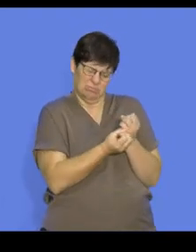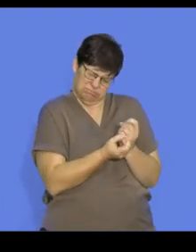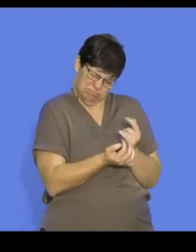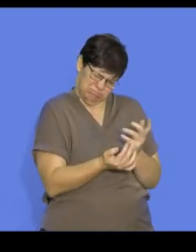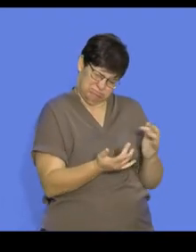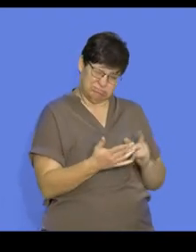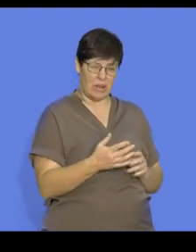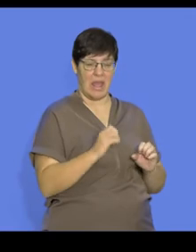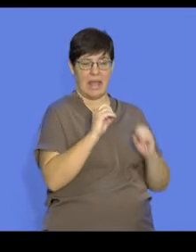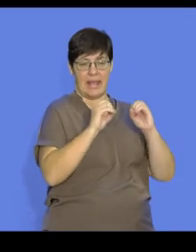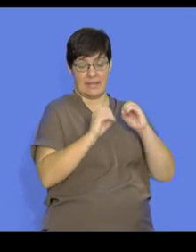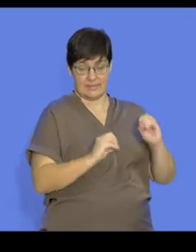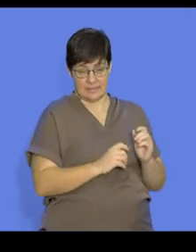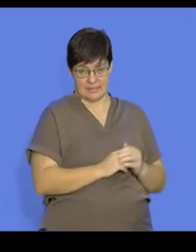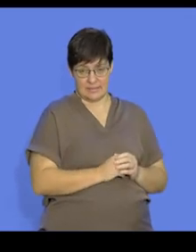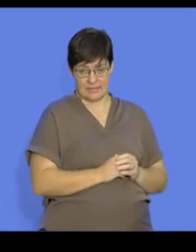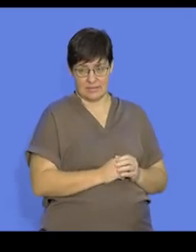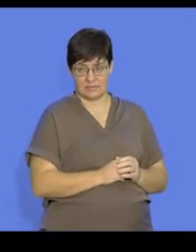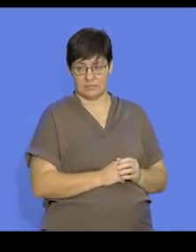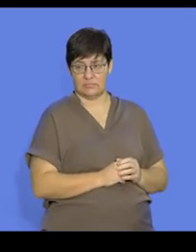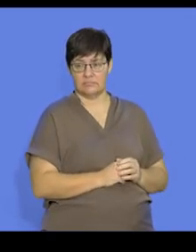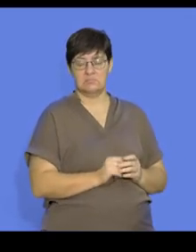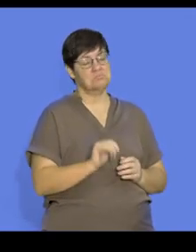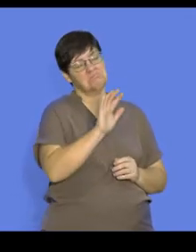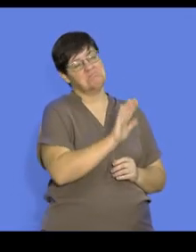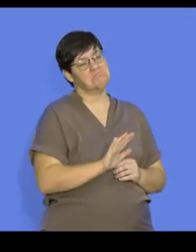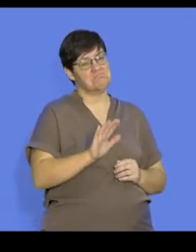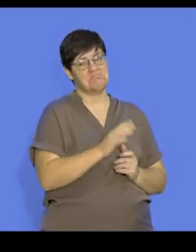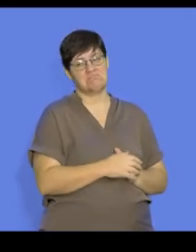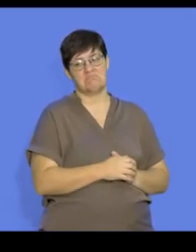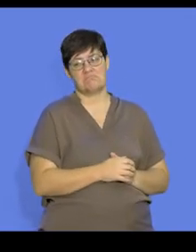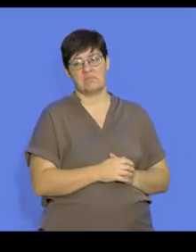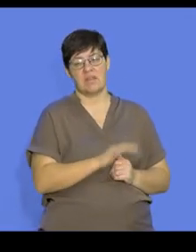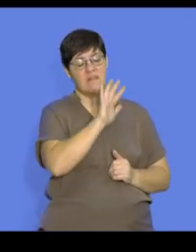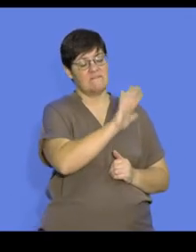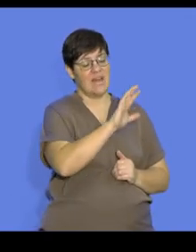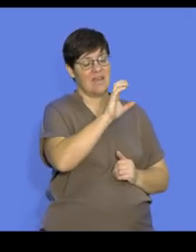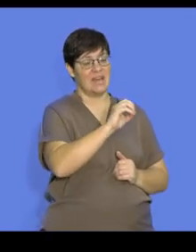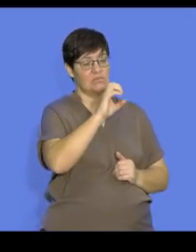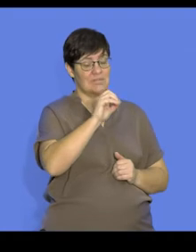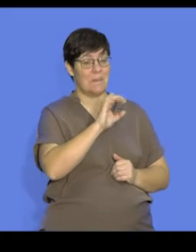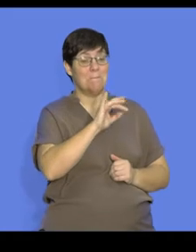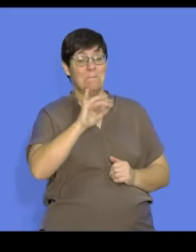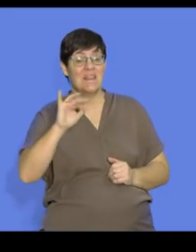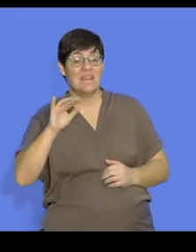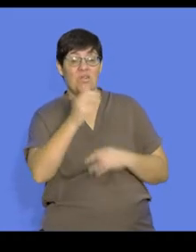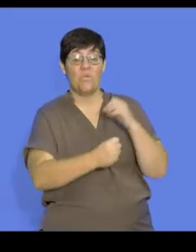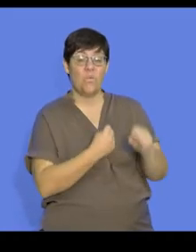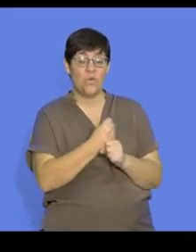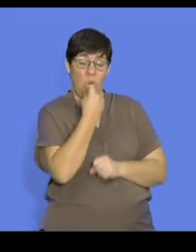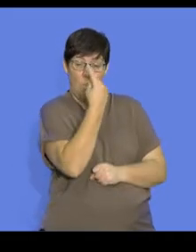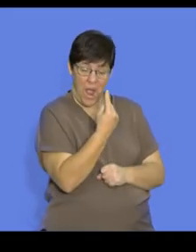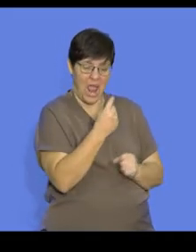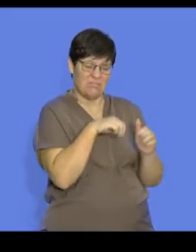millions of eggs. And these eggs are around, what's that, 500 million a year that are produced.